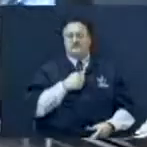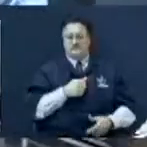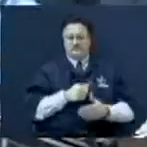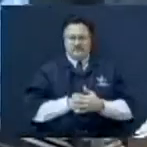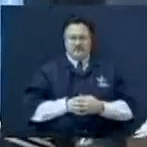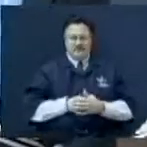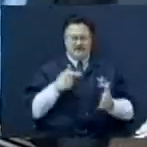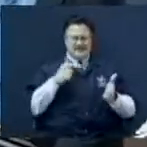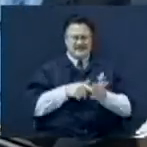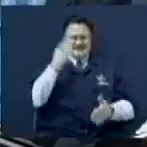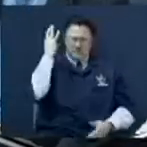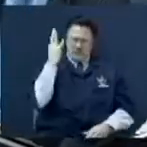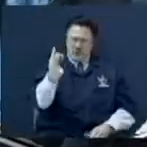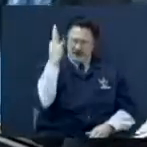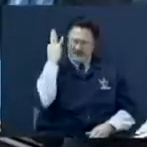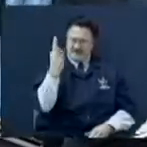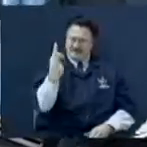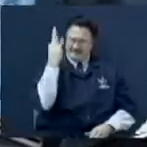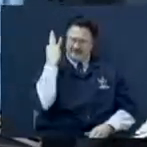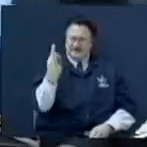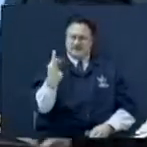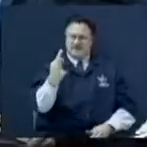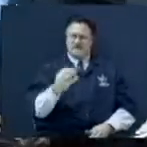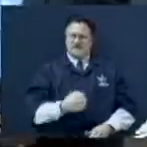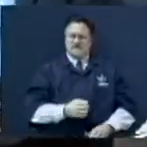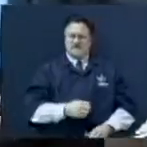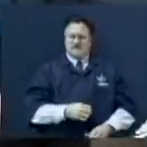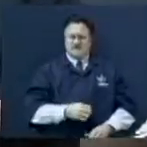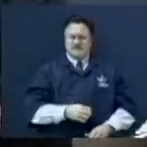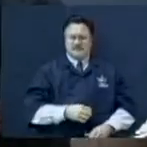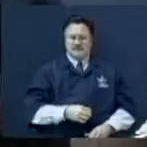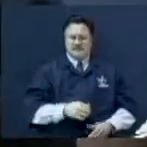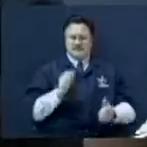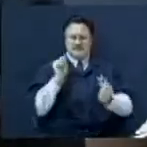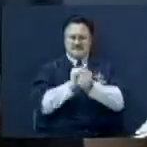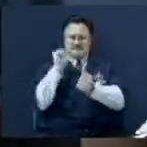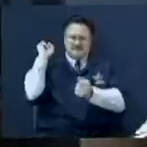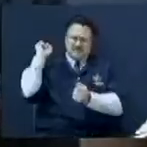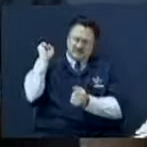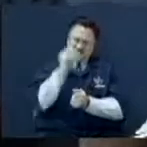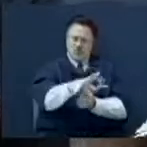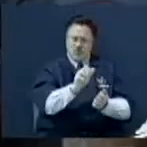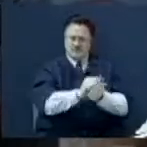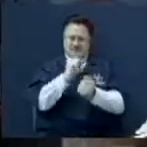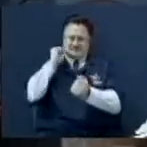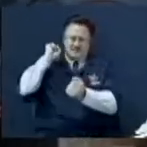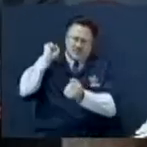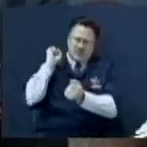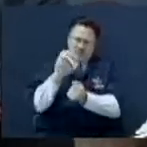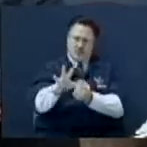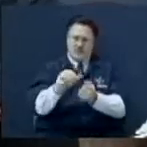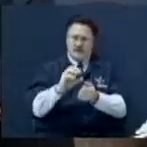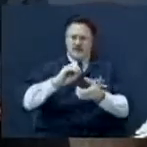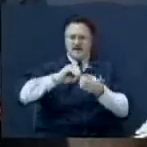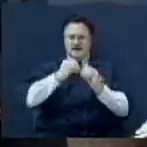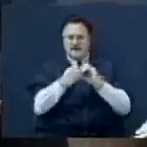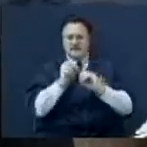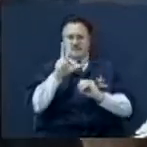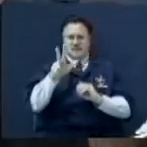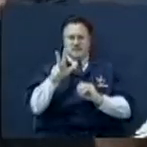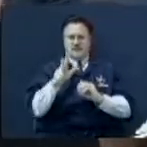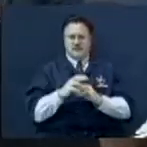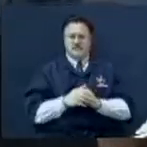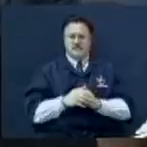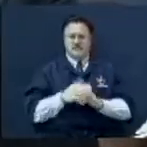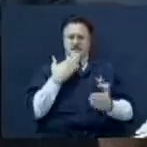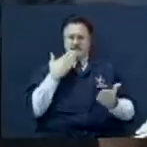In my preaching, all stones start flying. Number three, let me go. I've to give you this. I've got to give